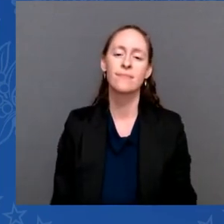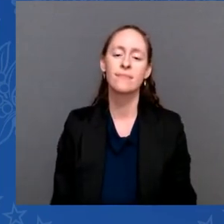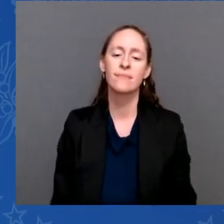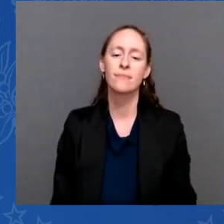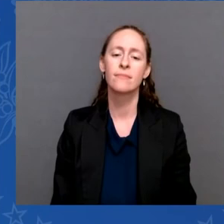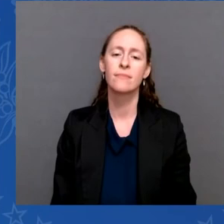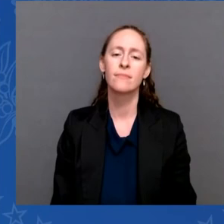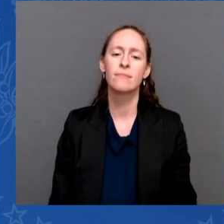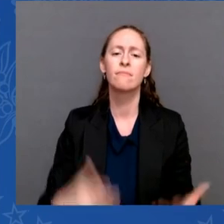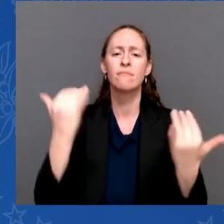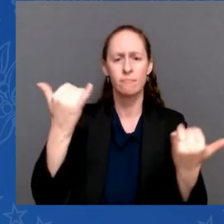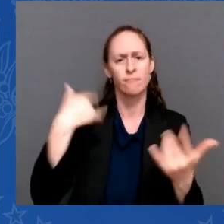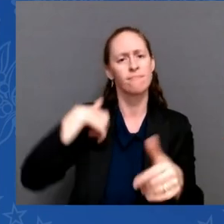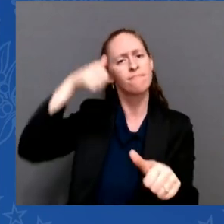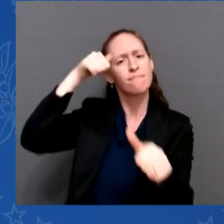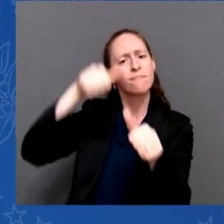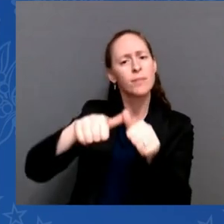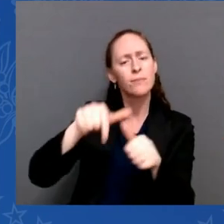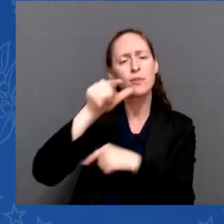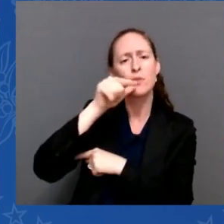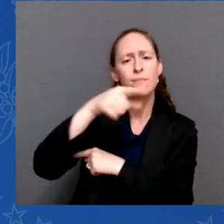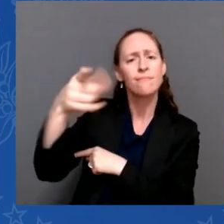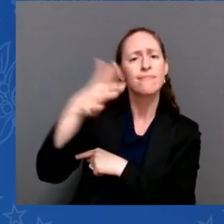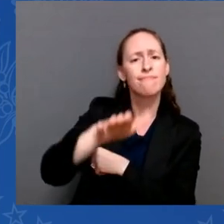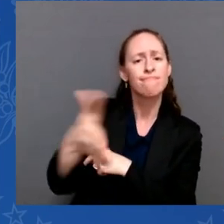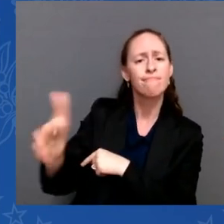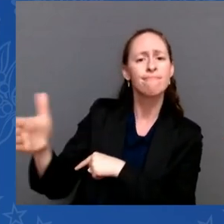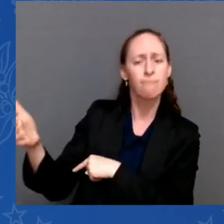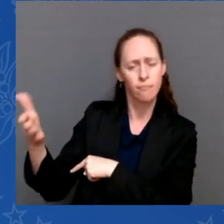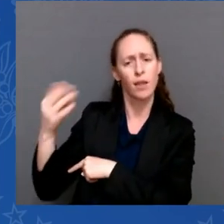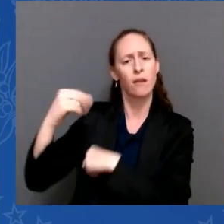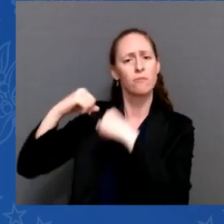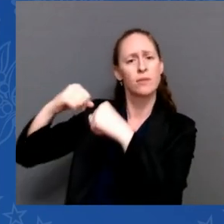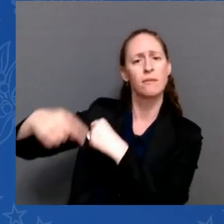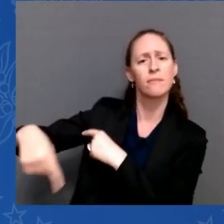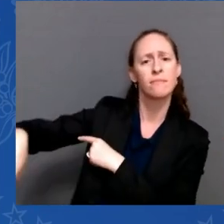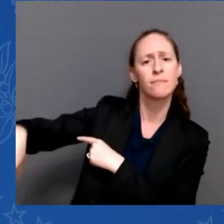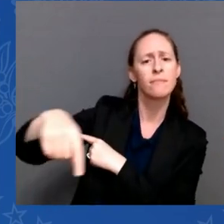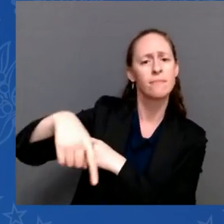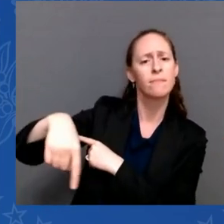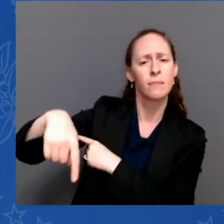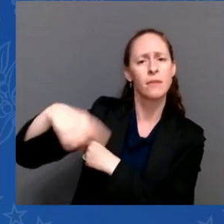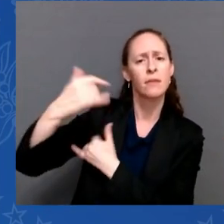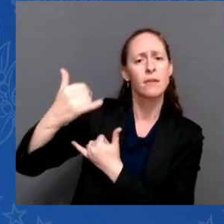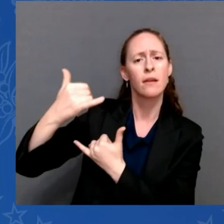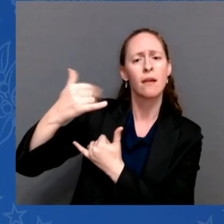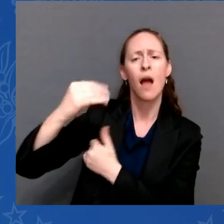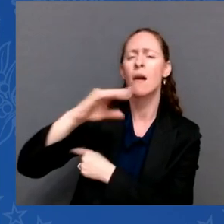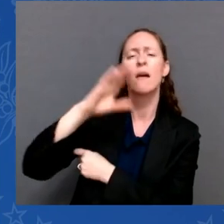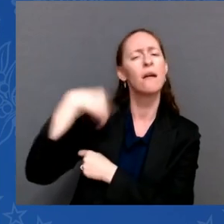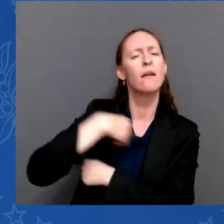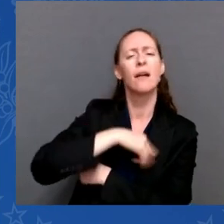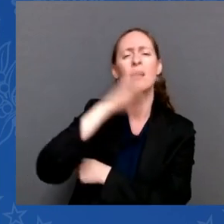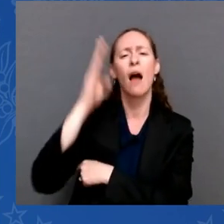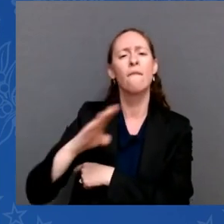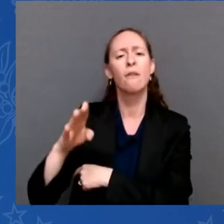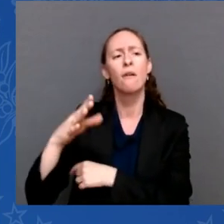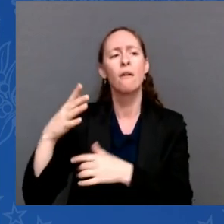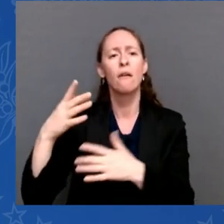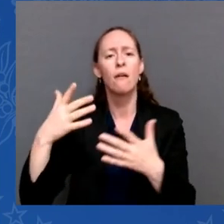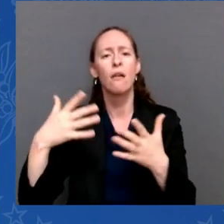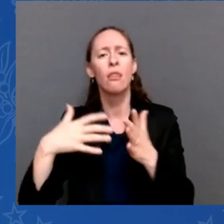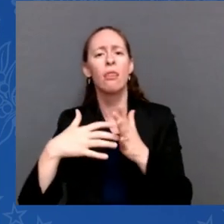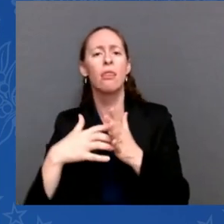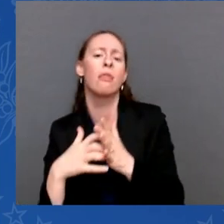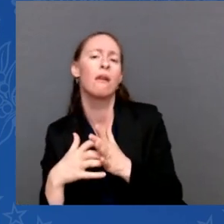And we pledge that we shall never waver from defending our nation and its people. Thank you all. And may